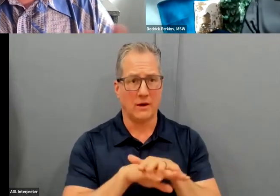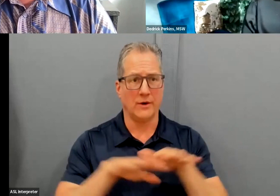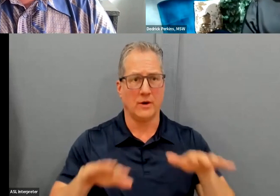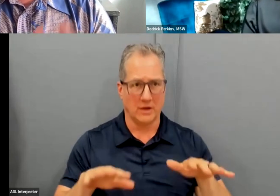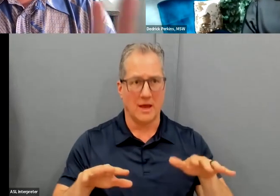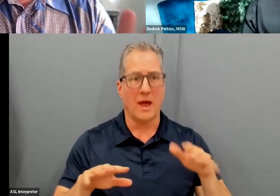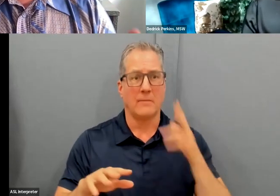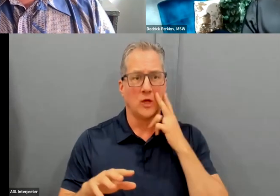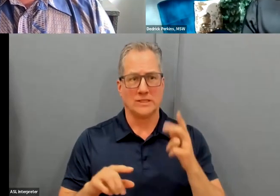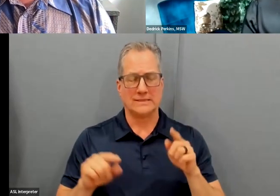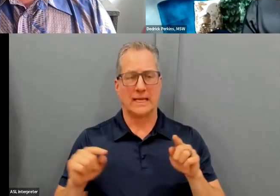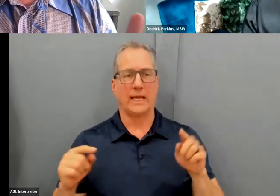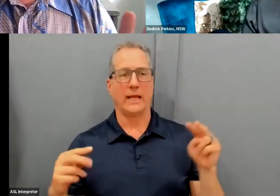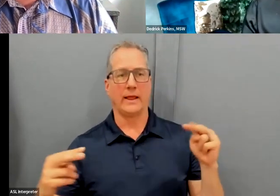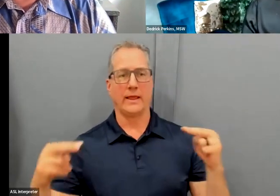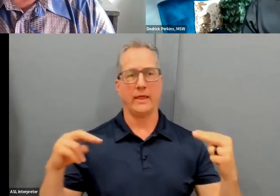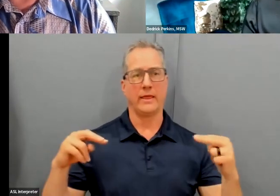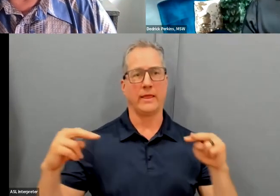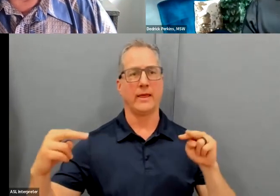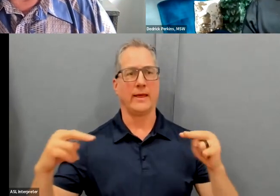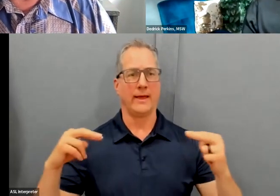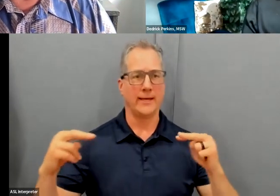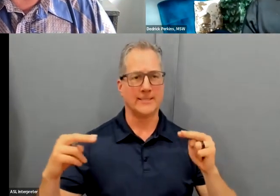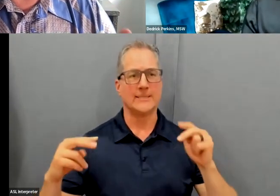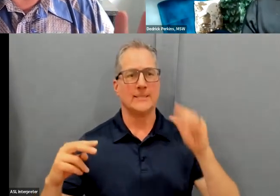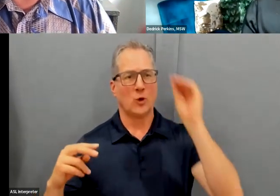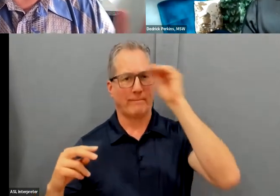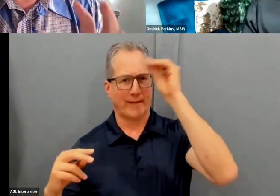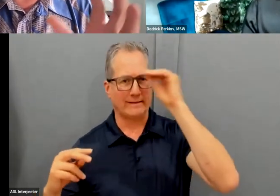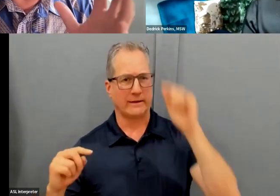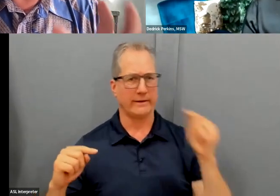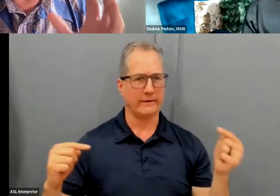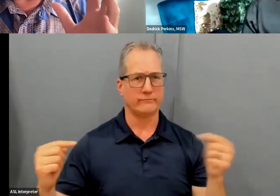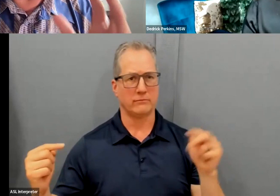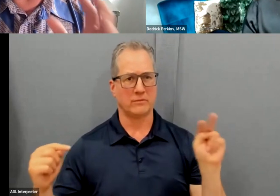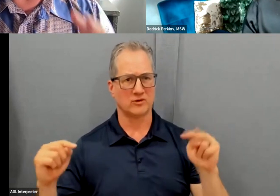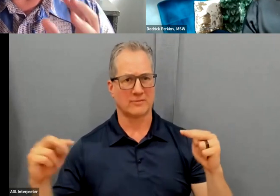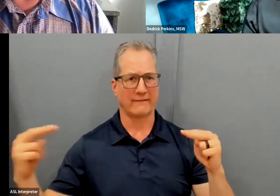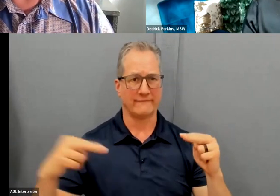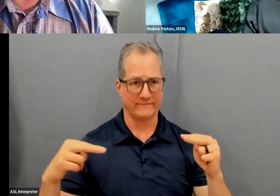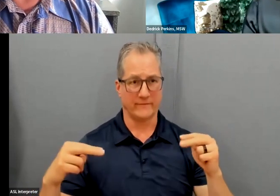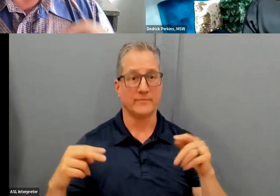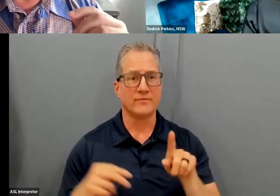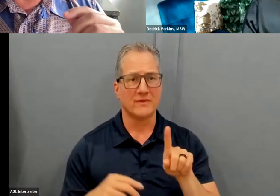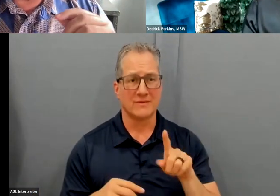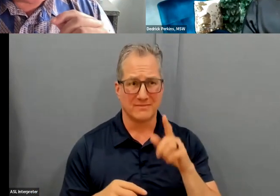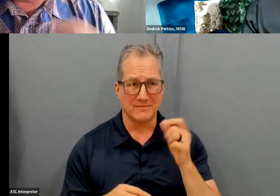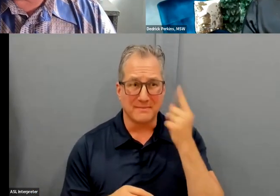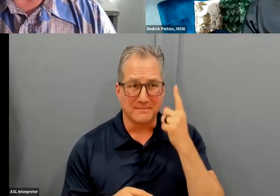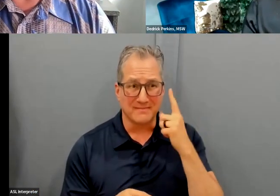at least you can see the contrast, because we're looking at 131 years